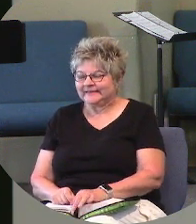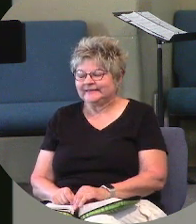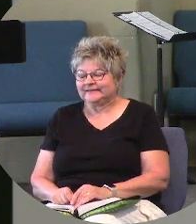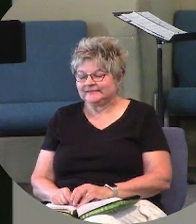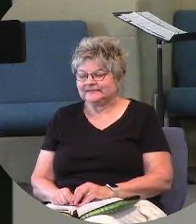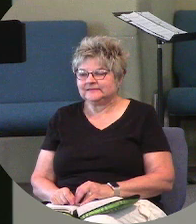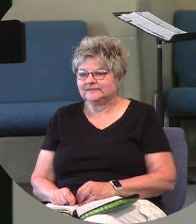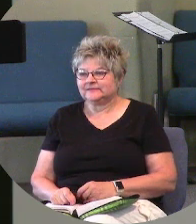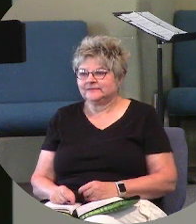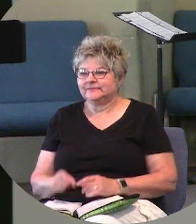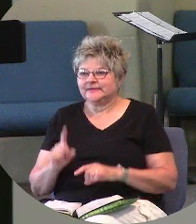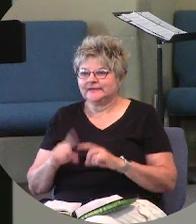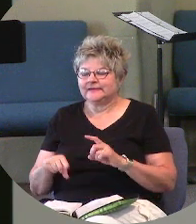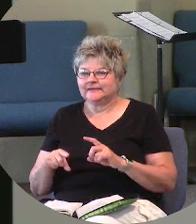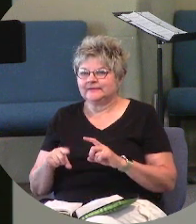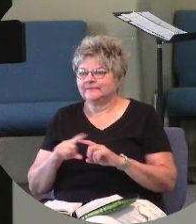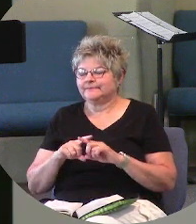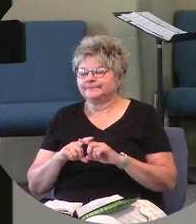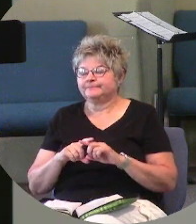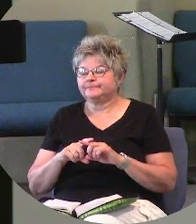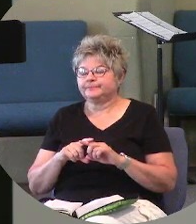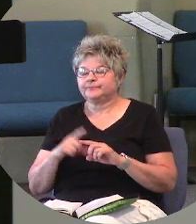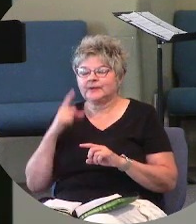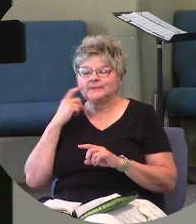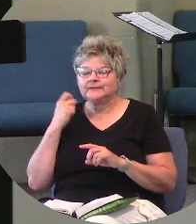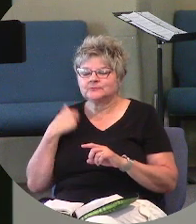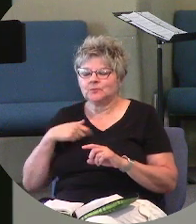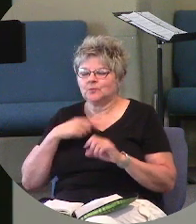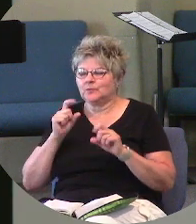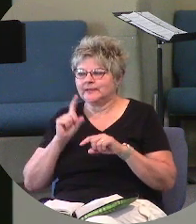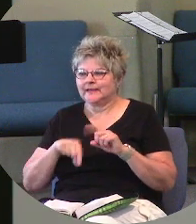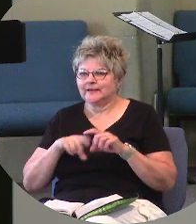Because we can't do it otherwise.